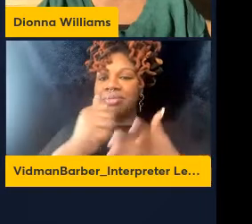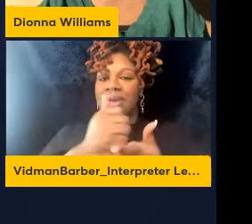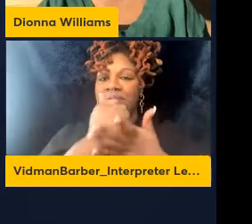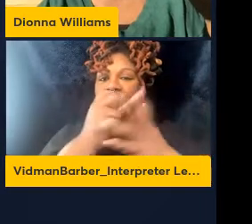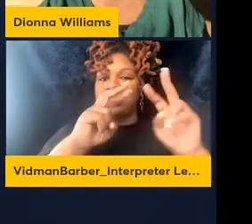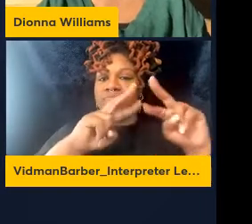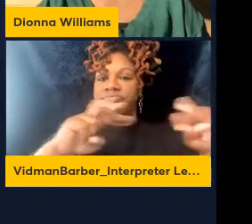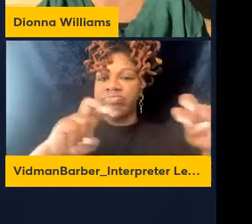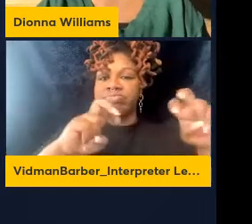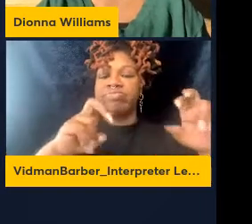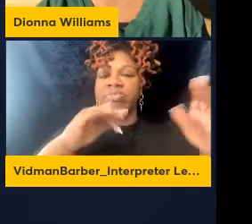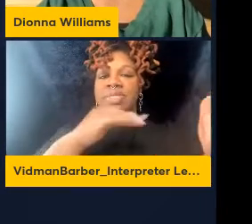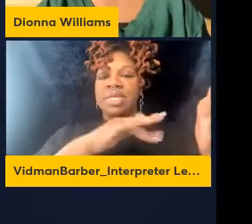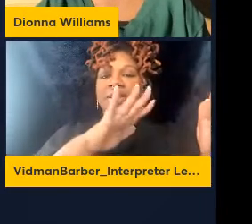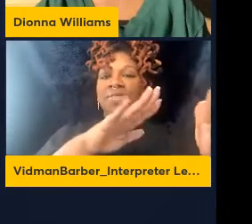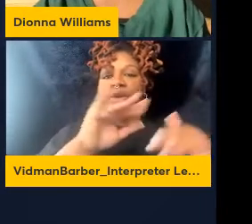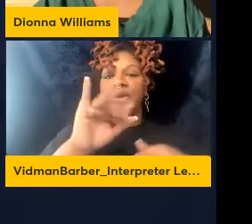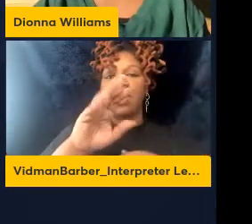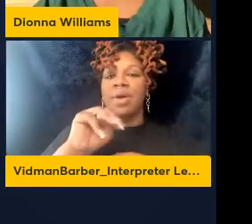deficient host.